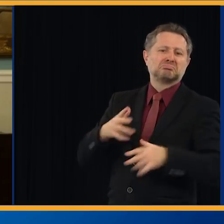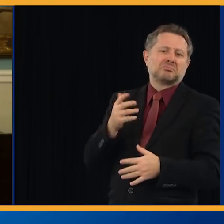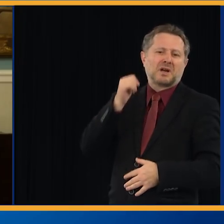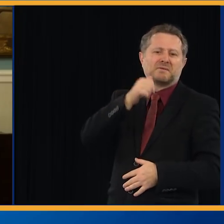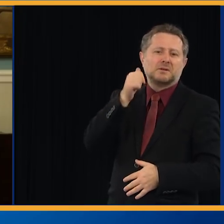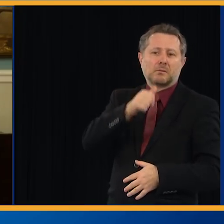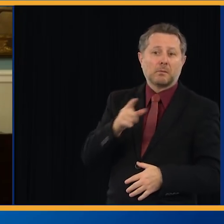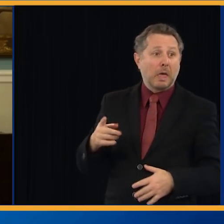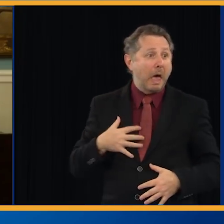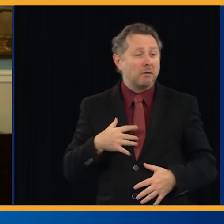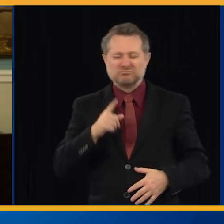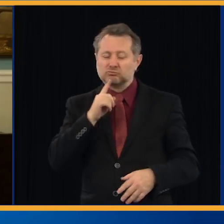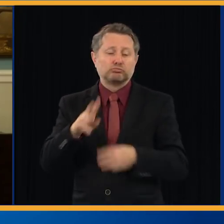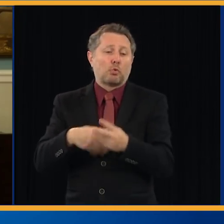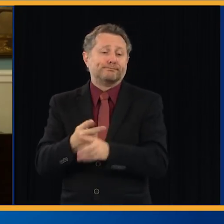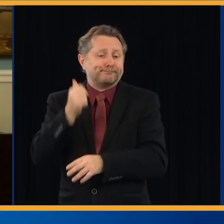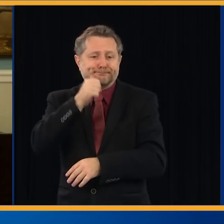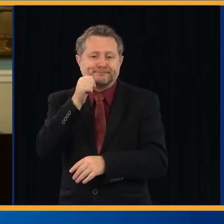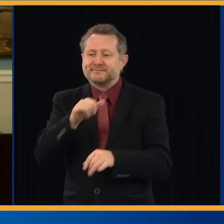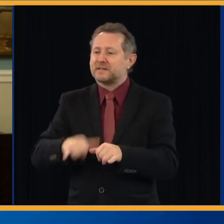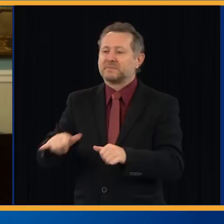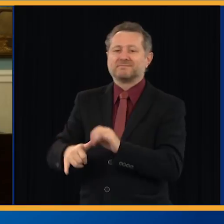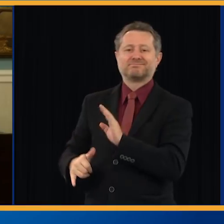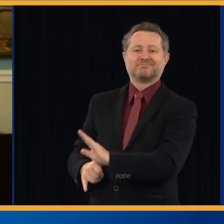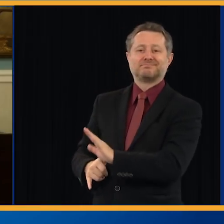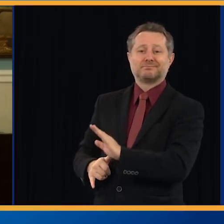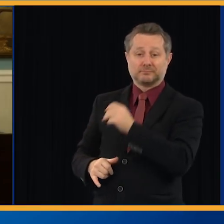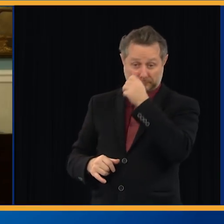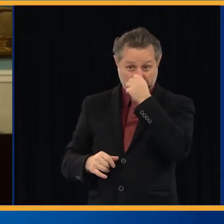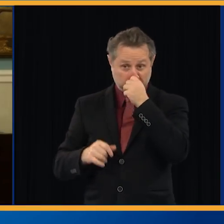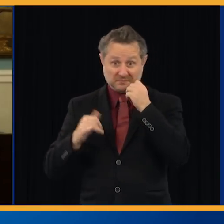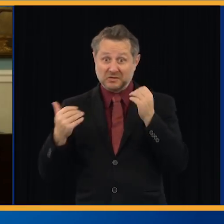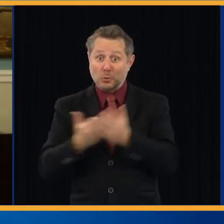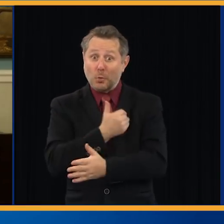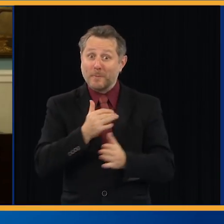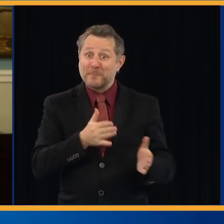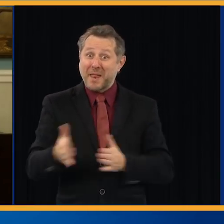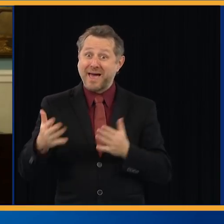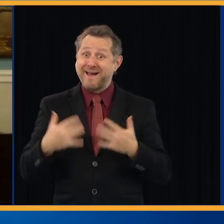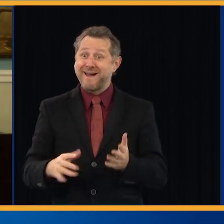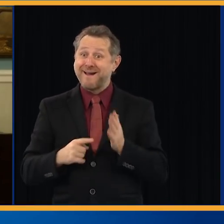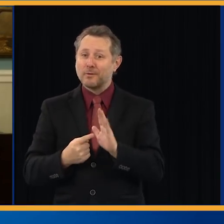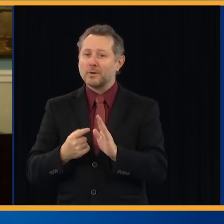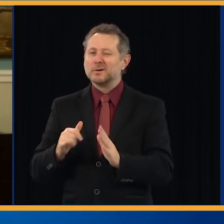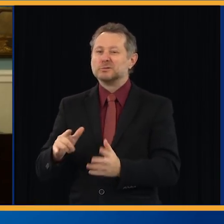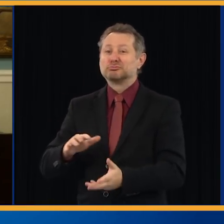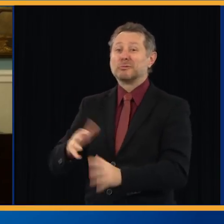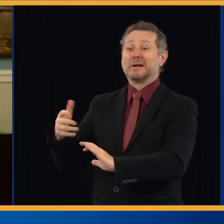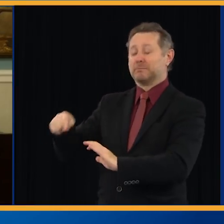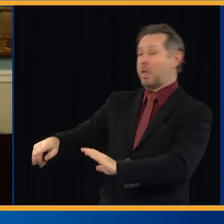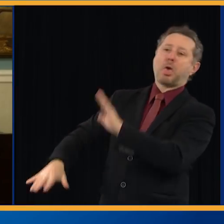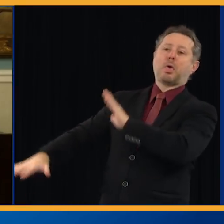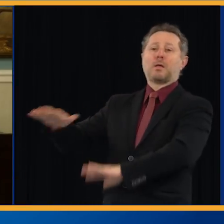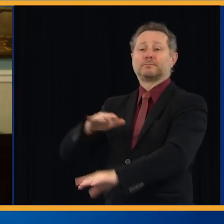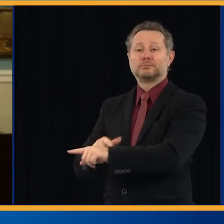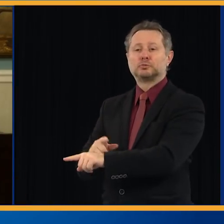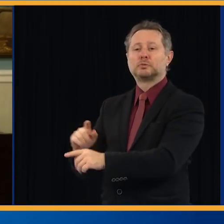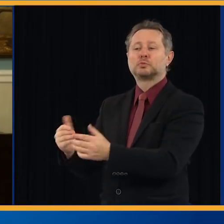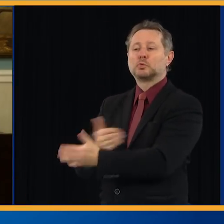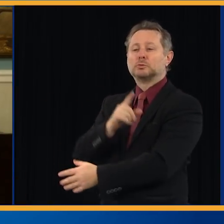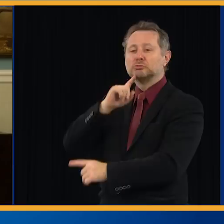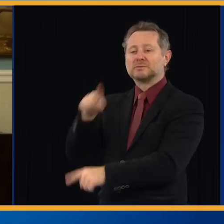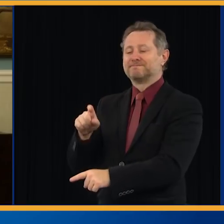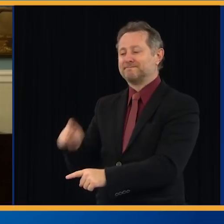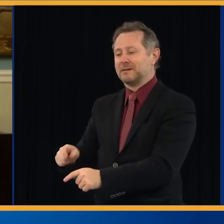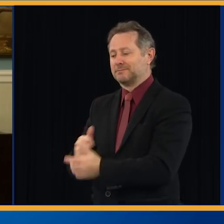And this new plan will disrupt that unacceptable reality and allow us to actually get help to people more effectively. Because if you're not going back and forth all